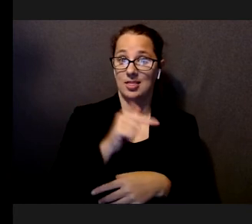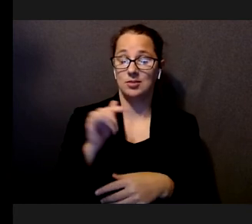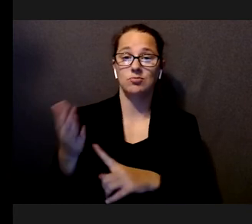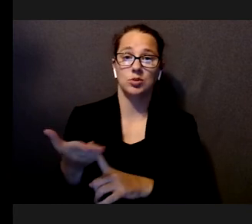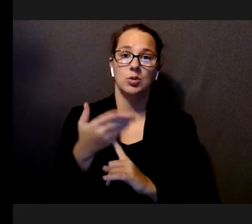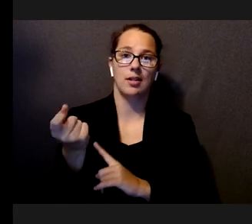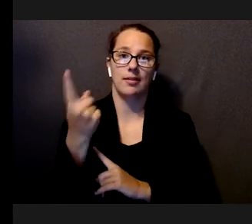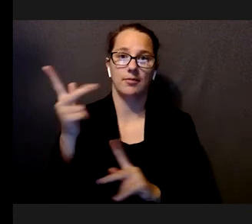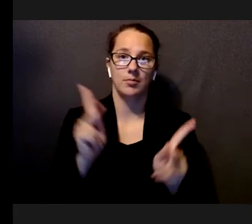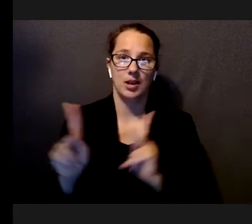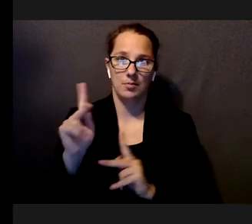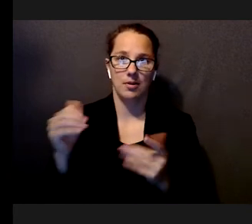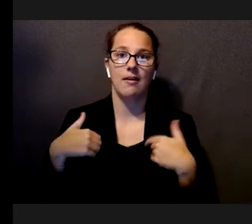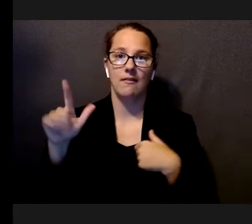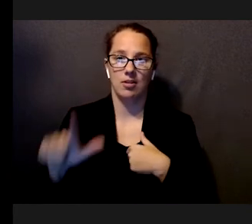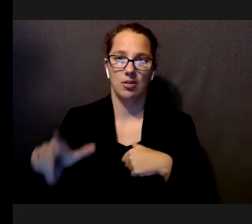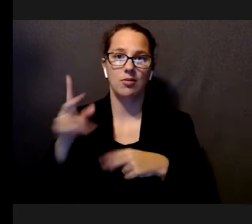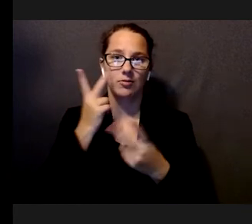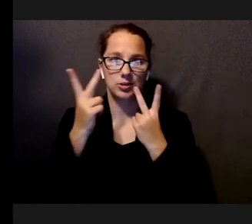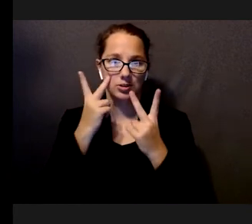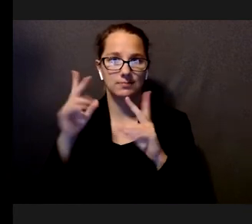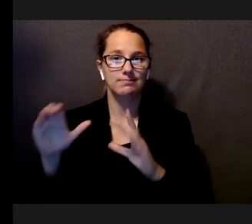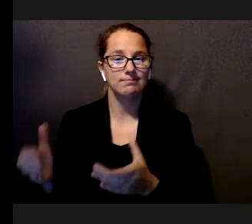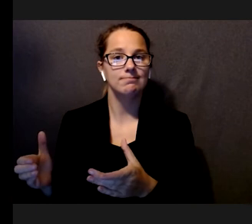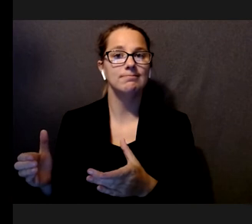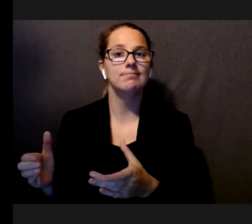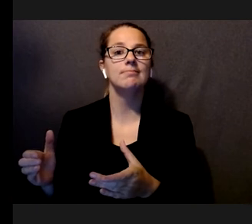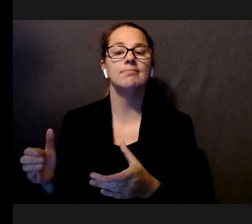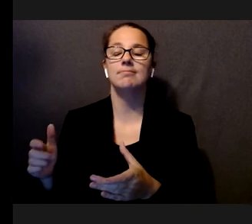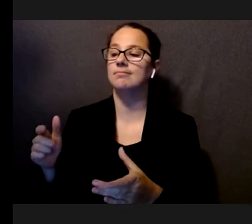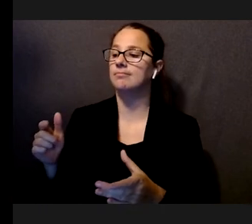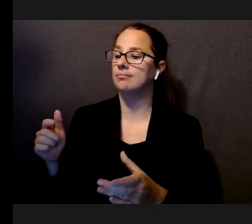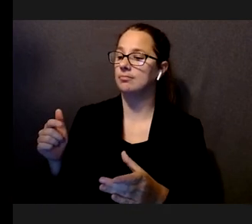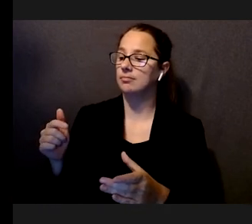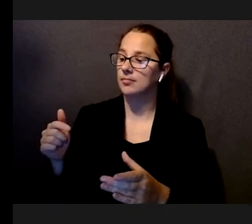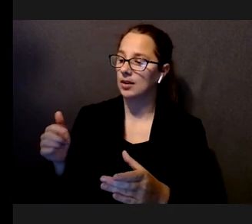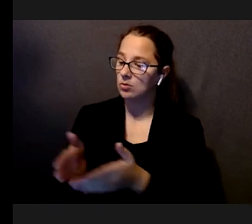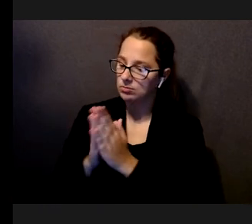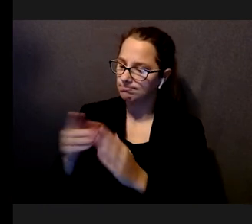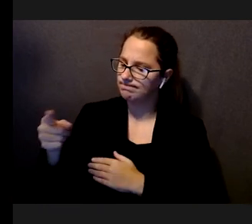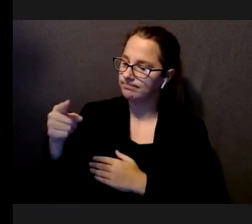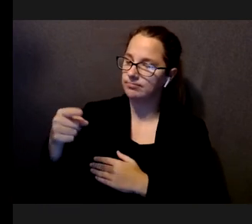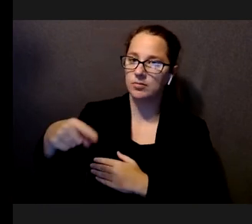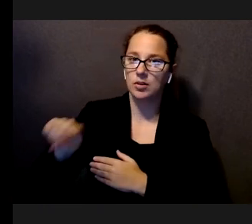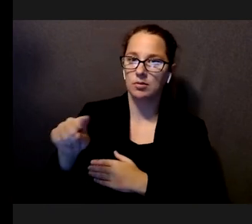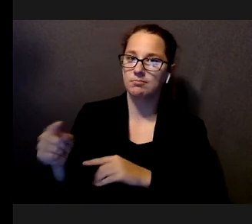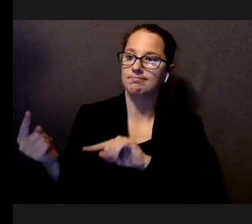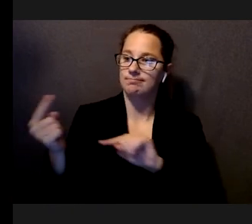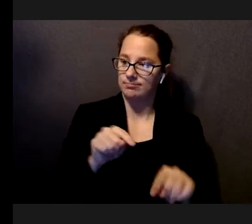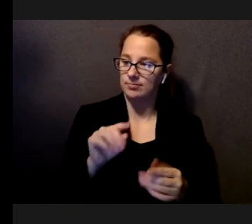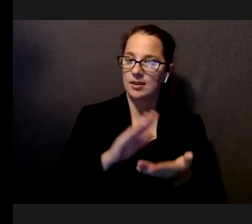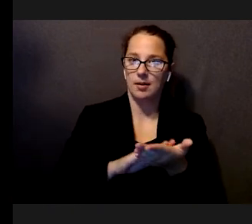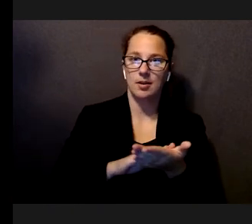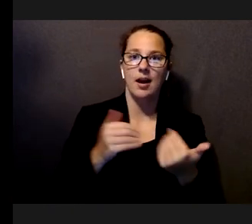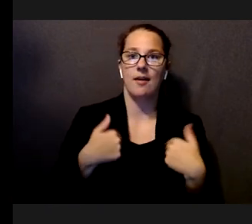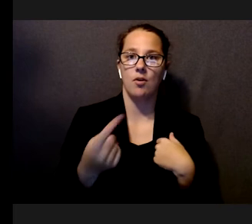11 participants with low vision, our target population. And we had the participants arrive on our campus